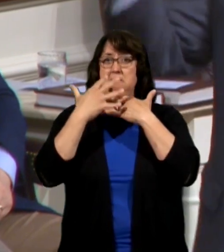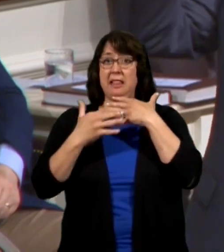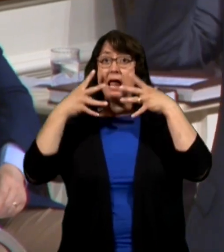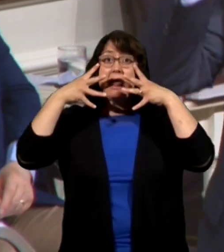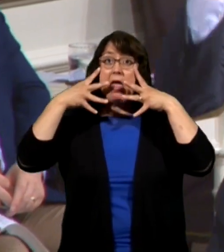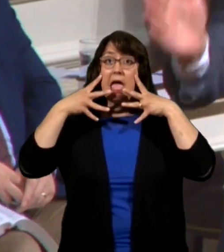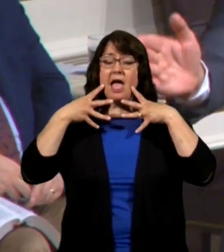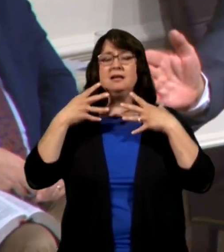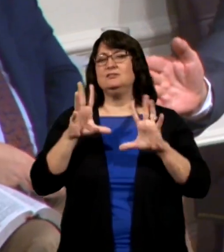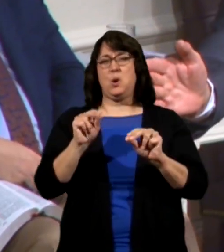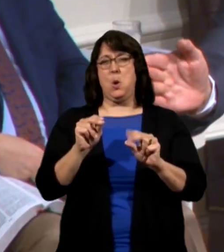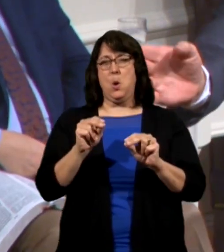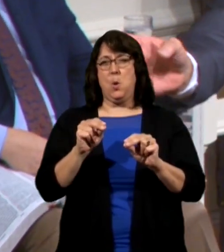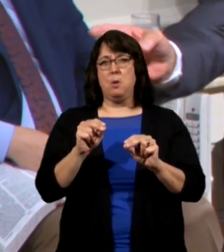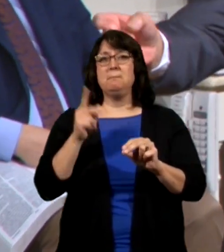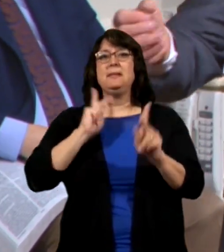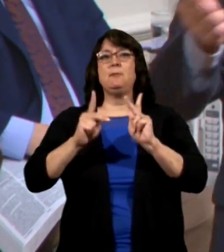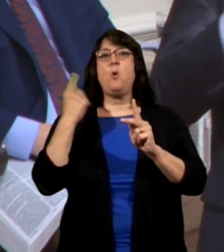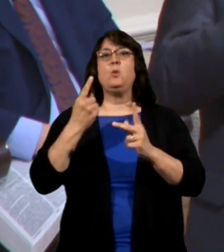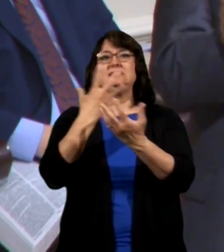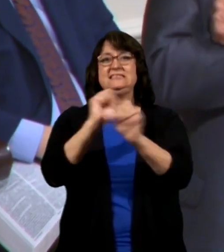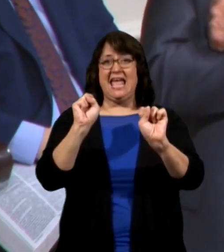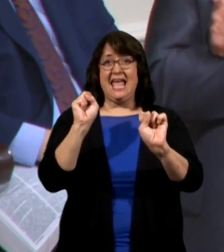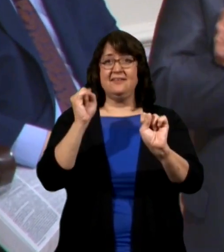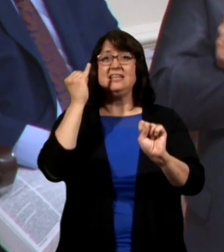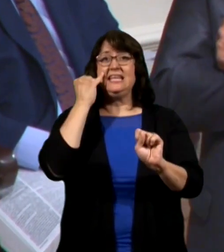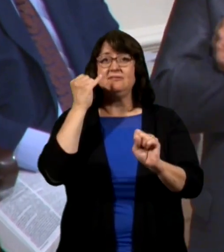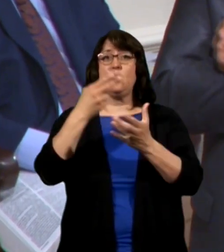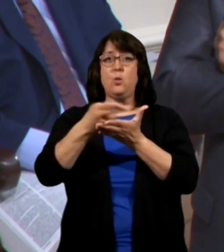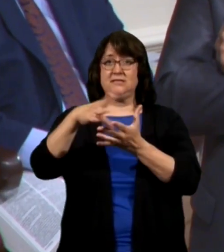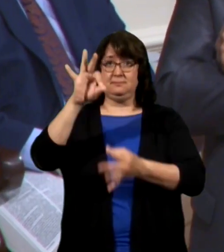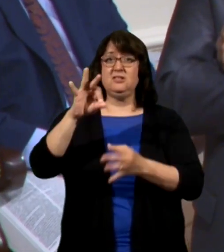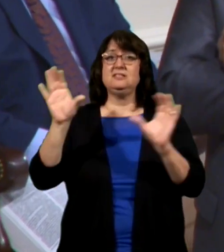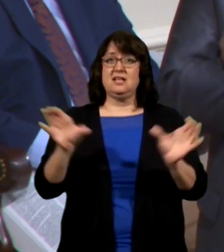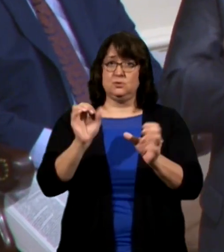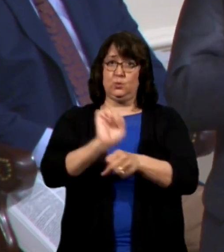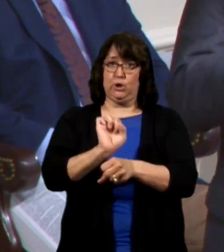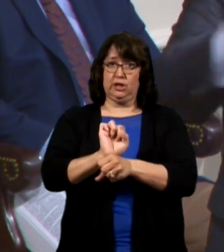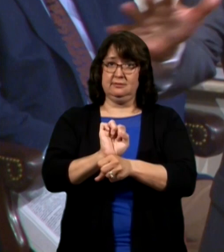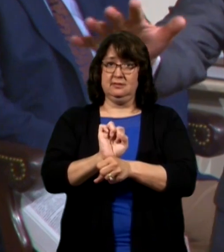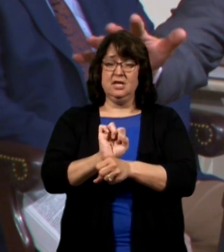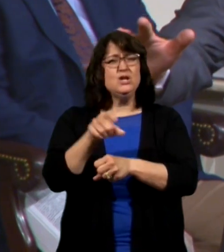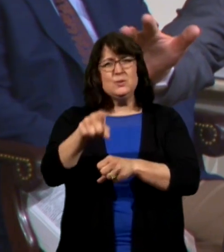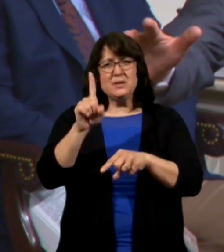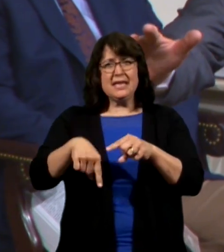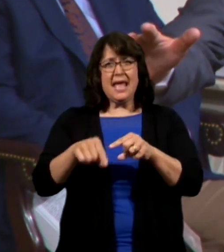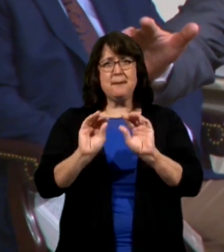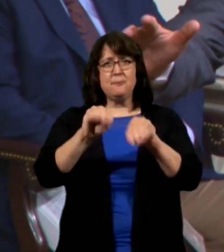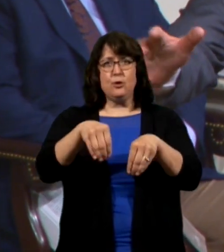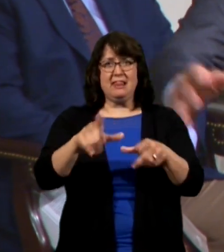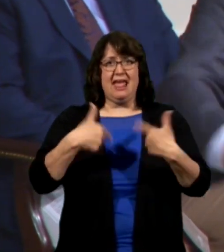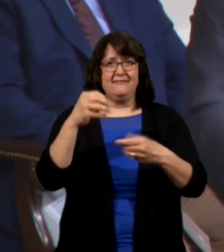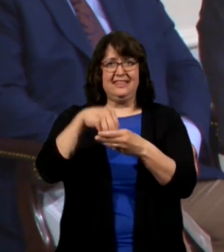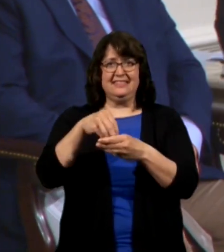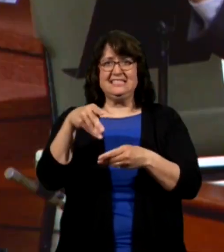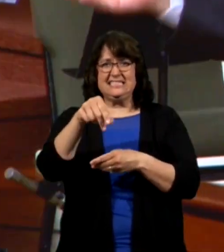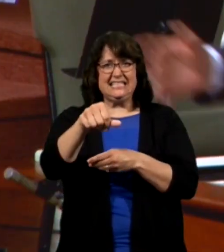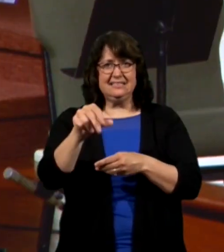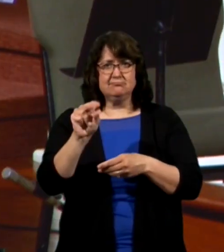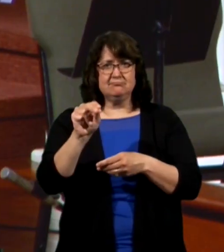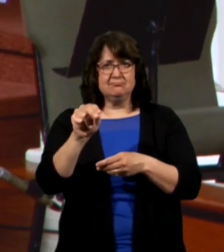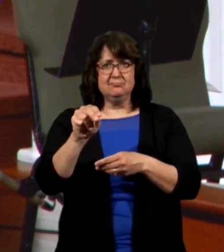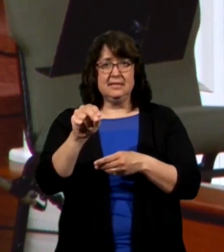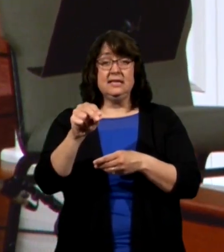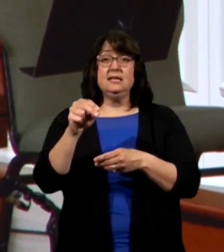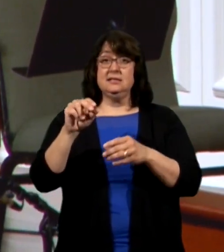your eyes they only get saved when the Holy Spirit of God does the work you can't put life in the seed but does it